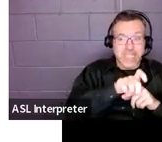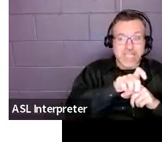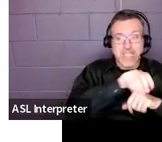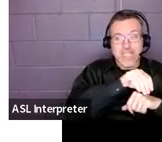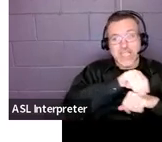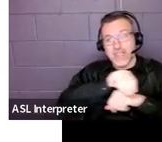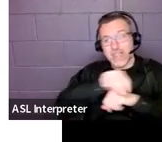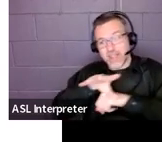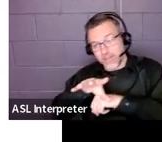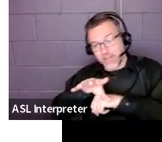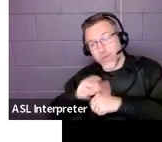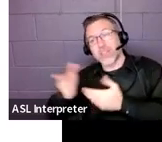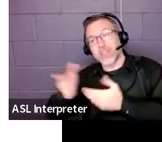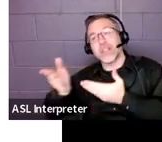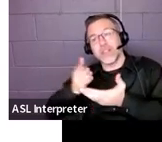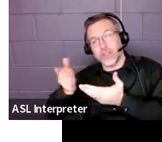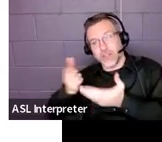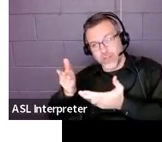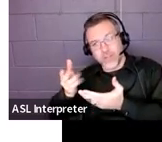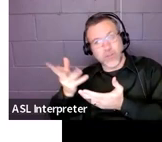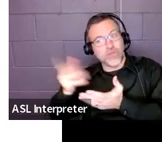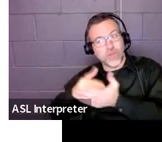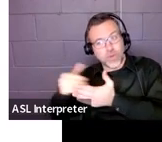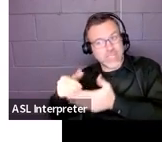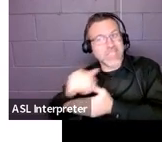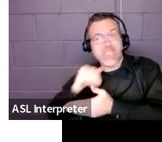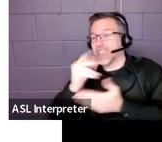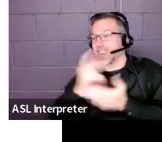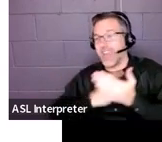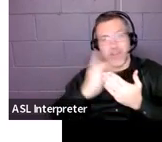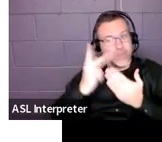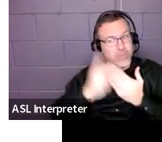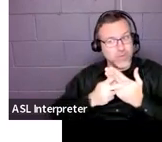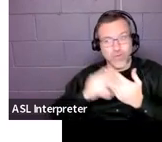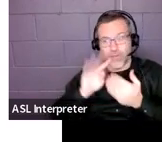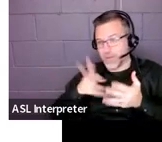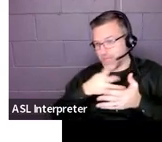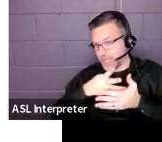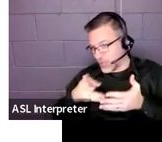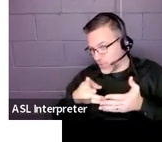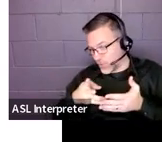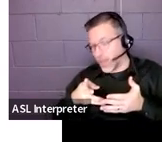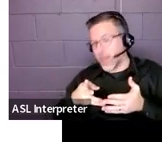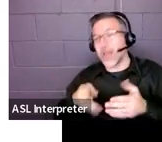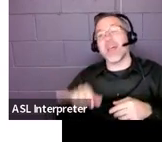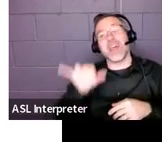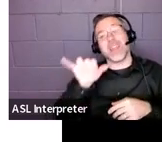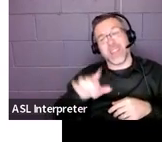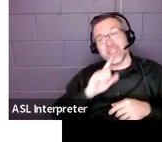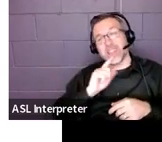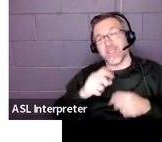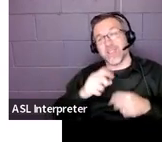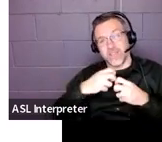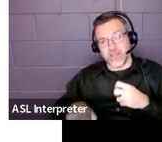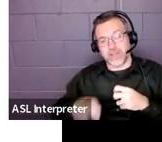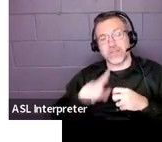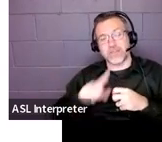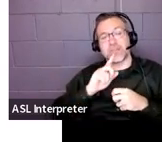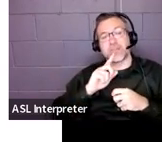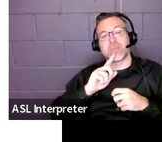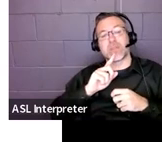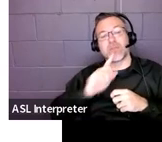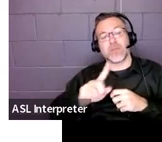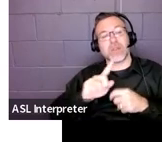not the school or program schedule. And of course, the caveat is that we know that that is extremely difficult, especially when we talk